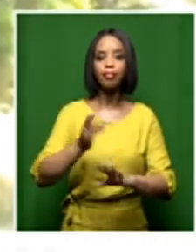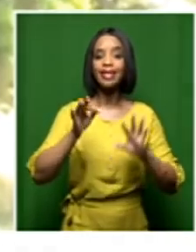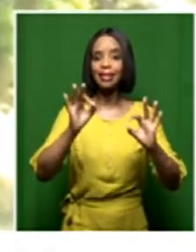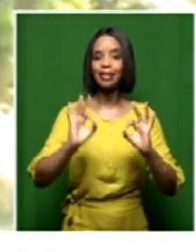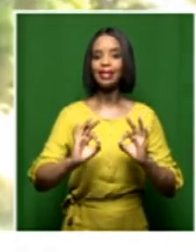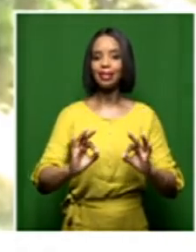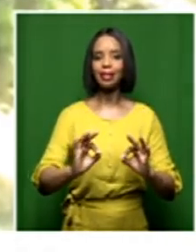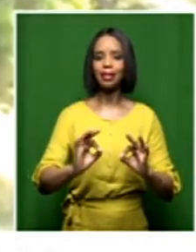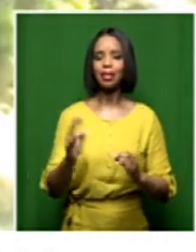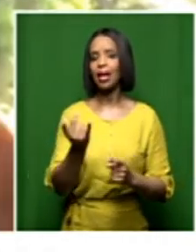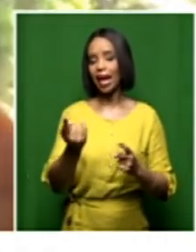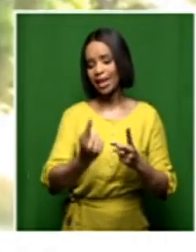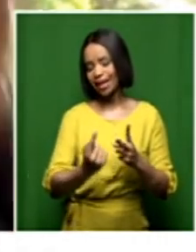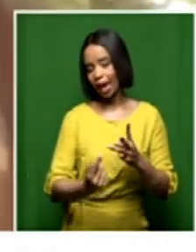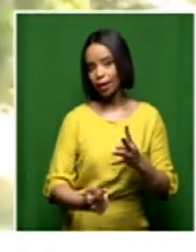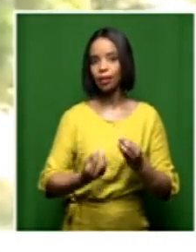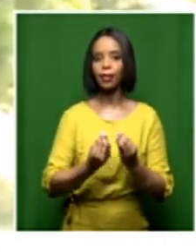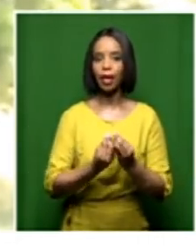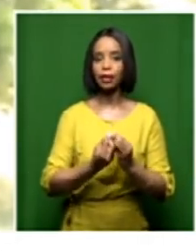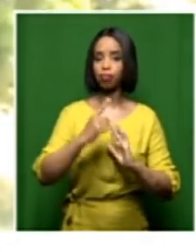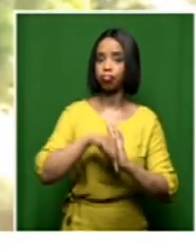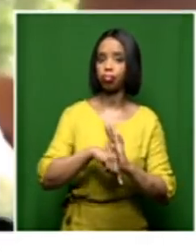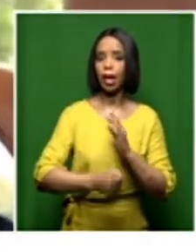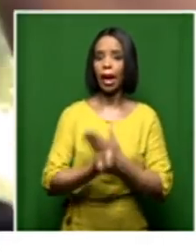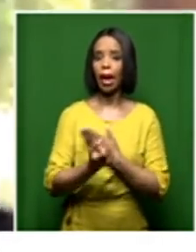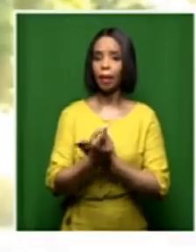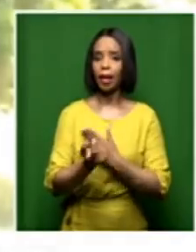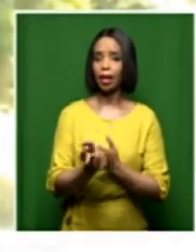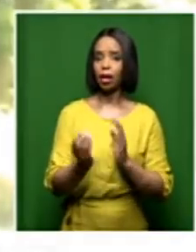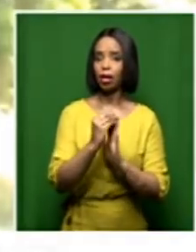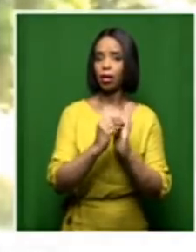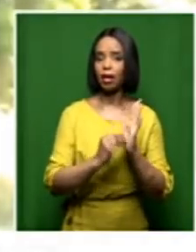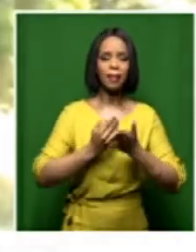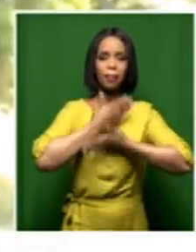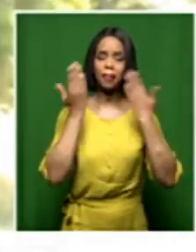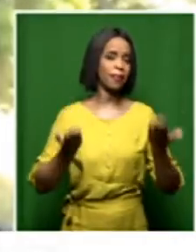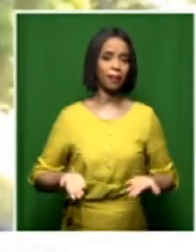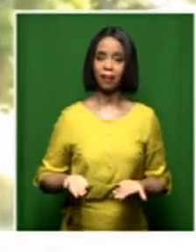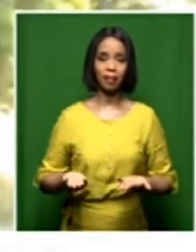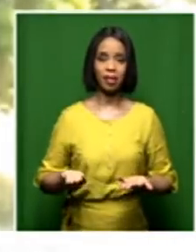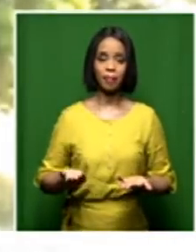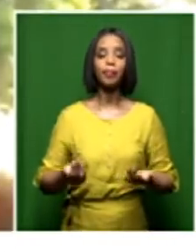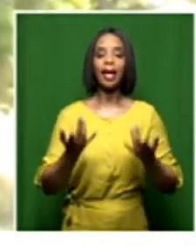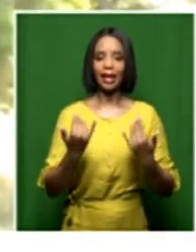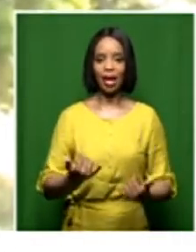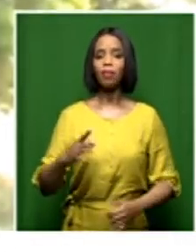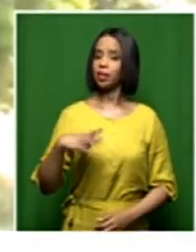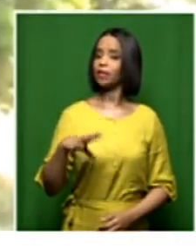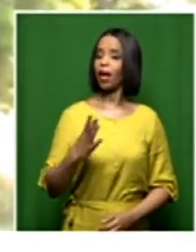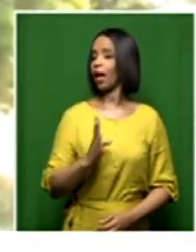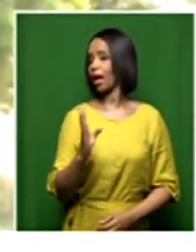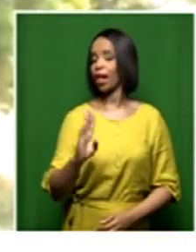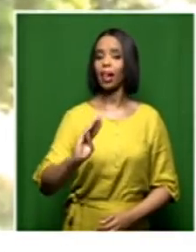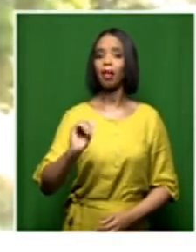have things kind of happening. So, with that, it's fine for an advocate, Shamila, but I would say there's no